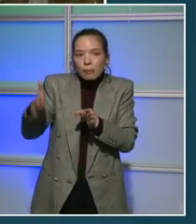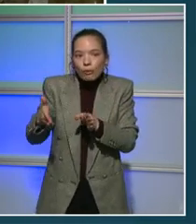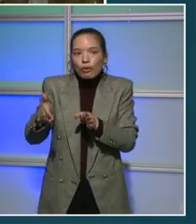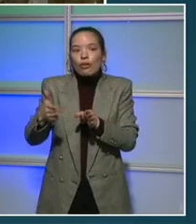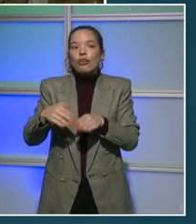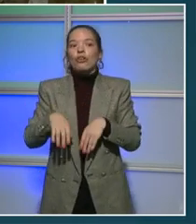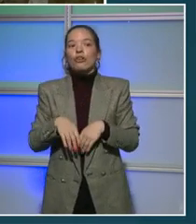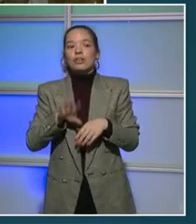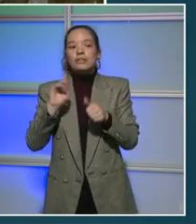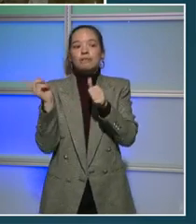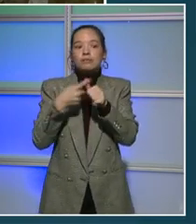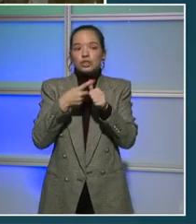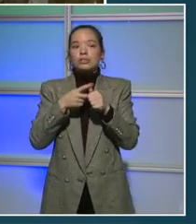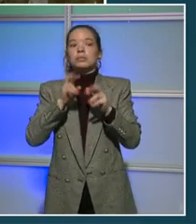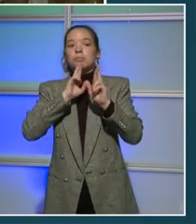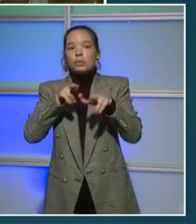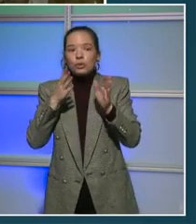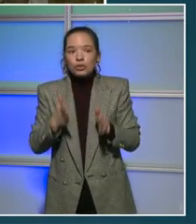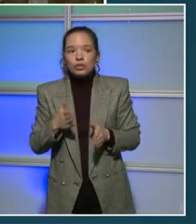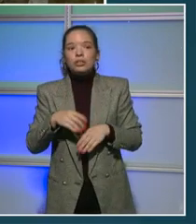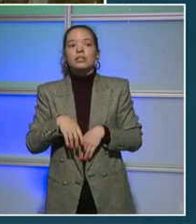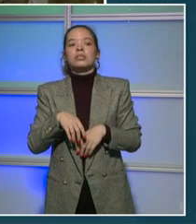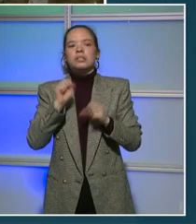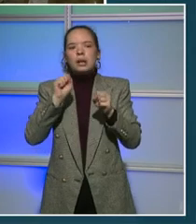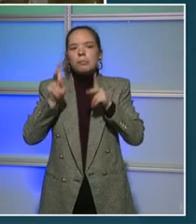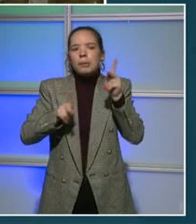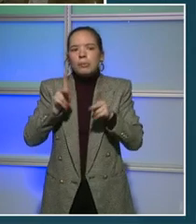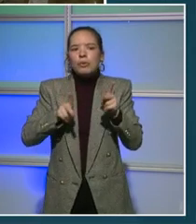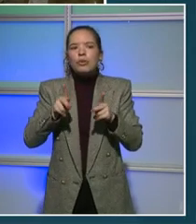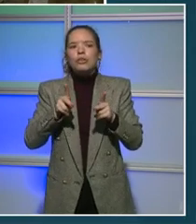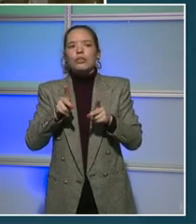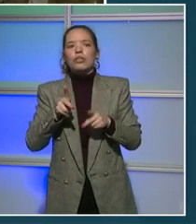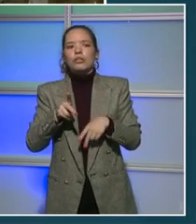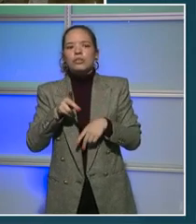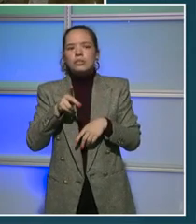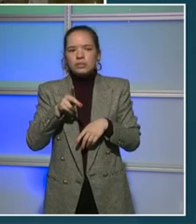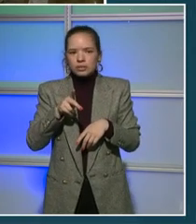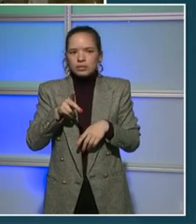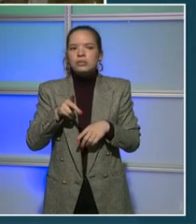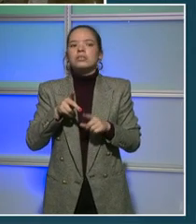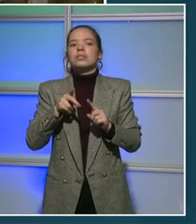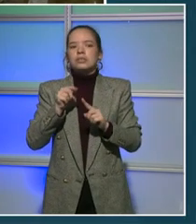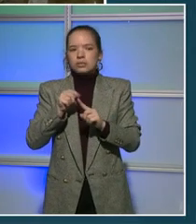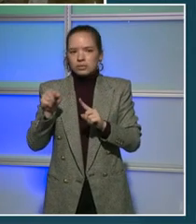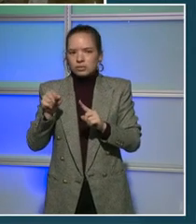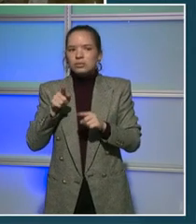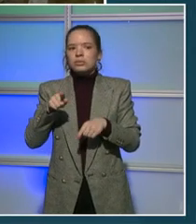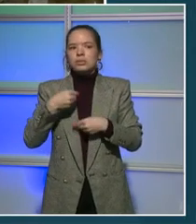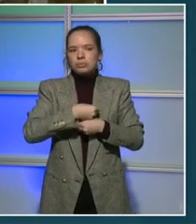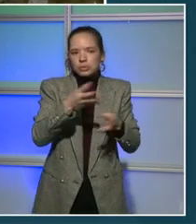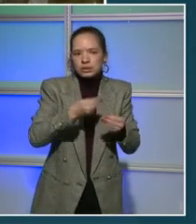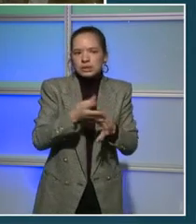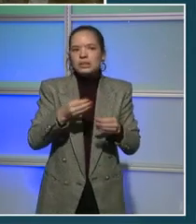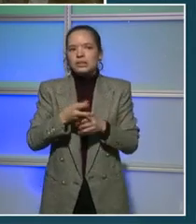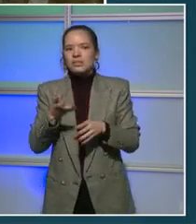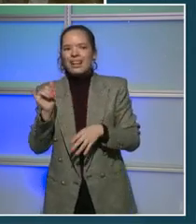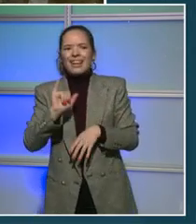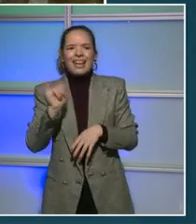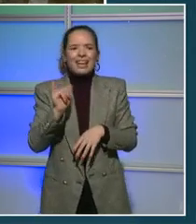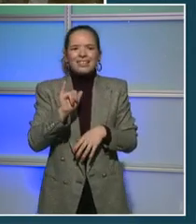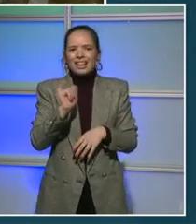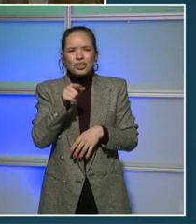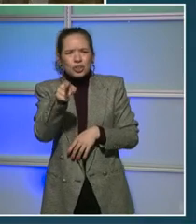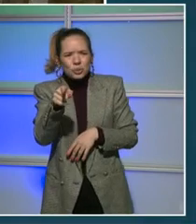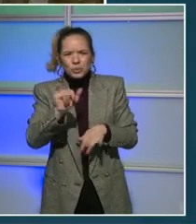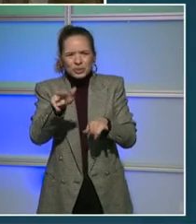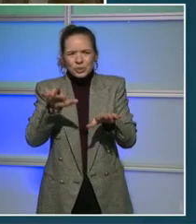managed by our COVID logistics team. Kind of like you've done at home over the past few years, we've all had to change the ways we meet